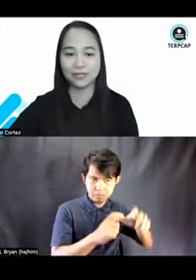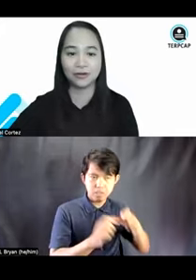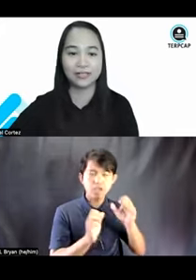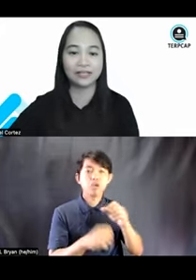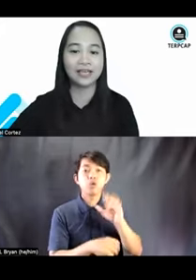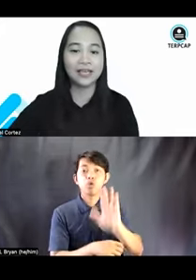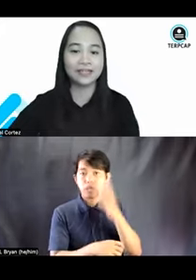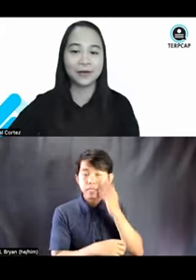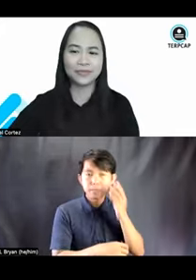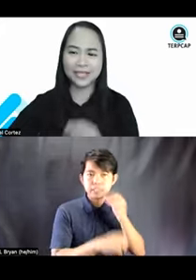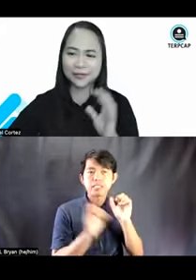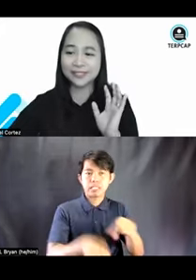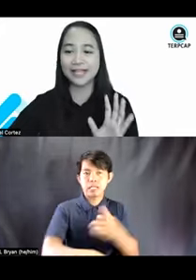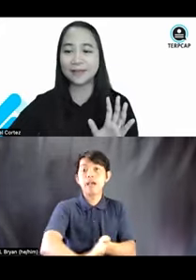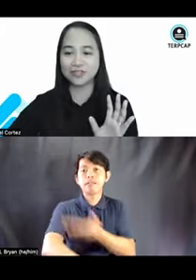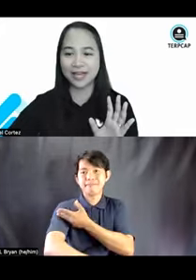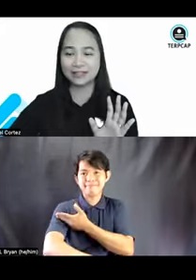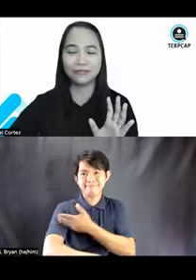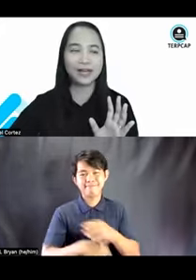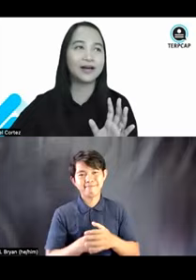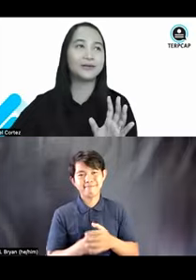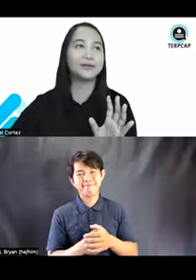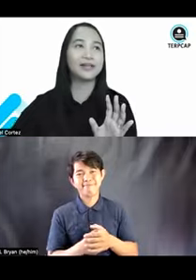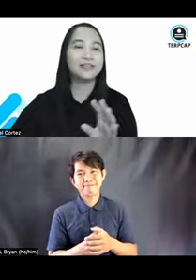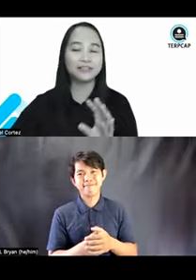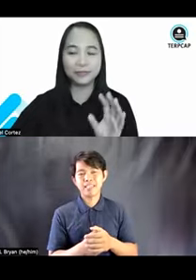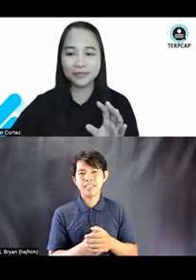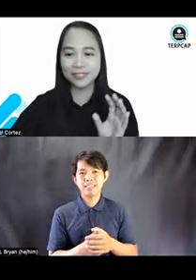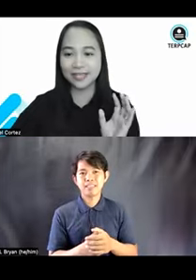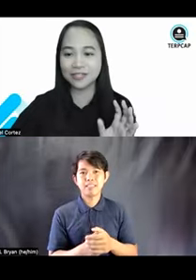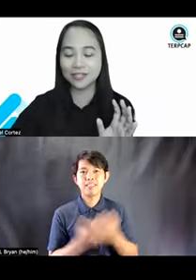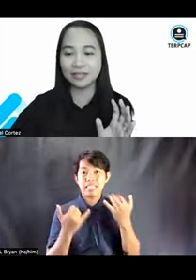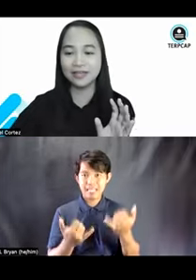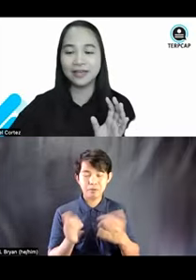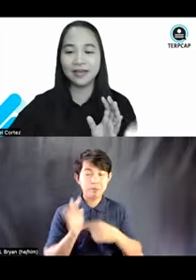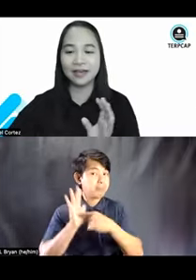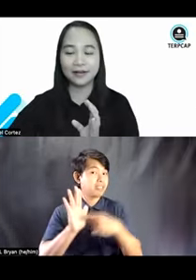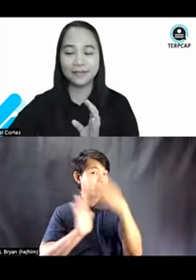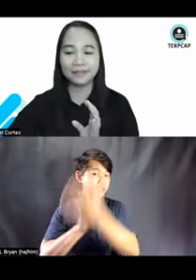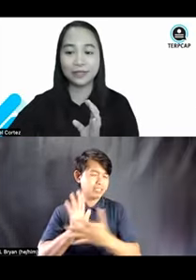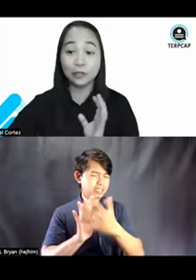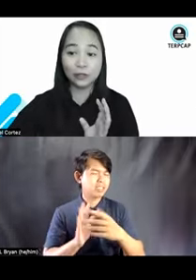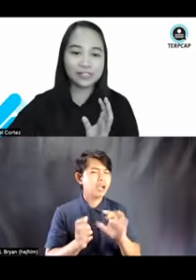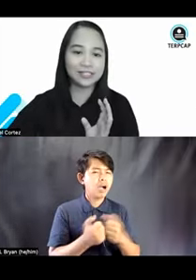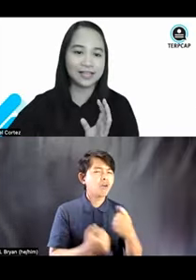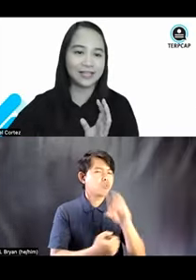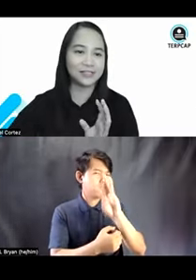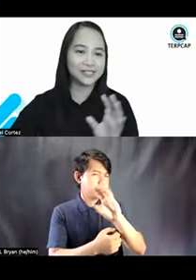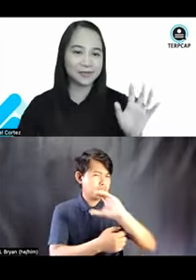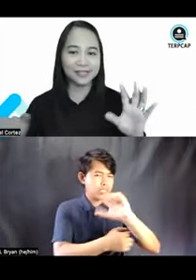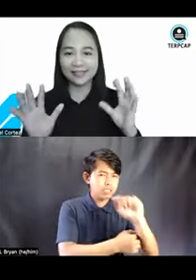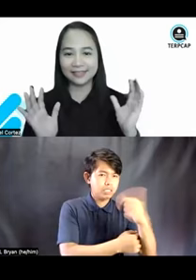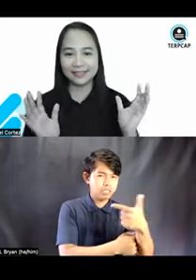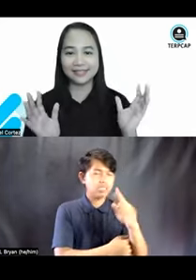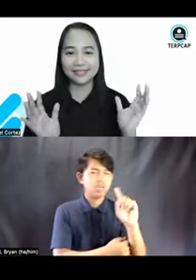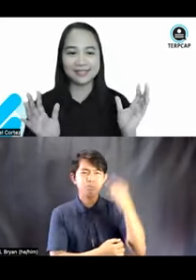as we call it. Now, here's a Snapchat of how the WCAG looks like. So,